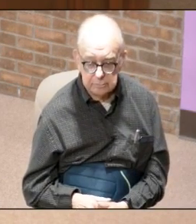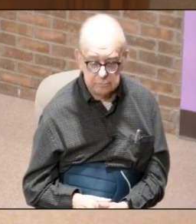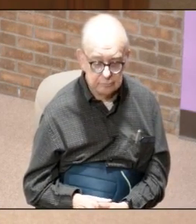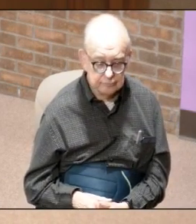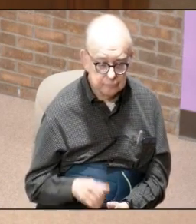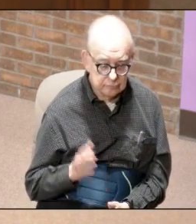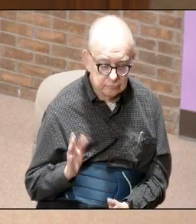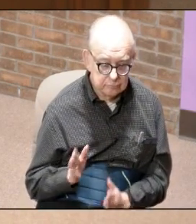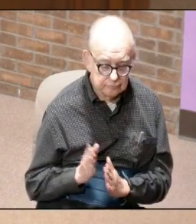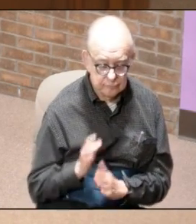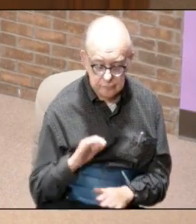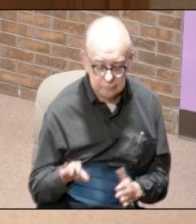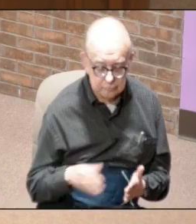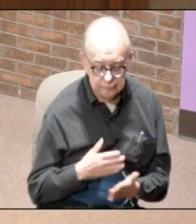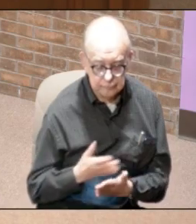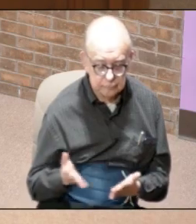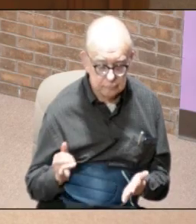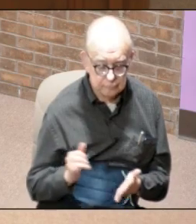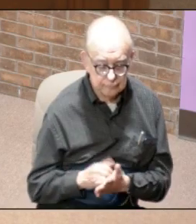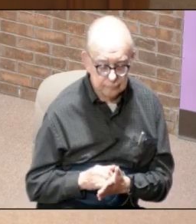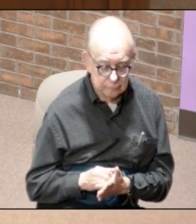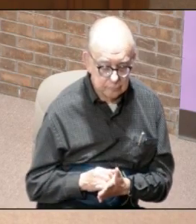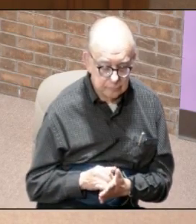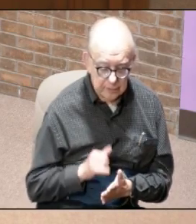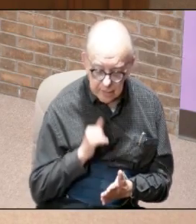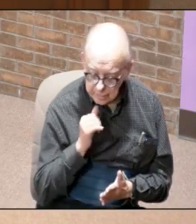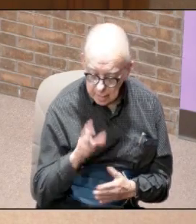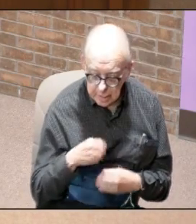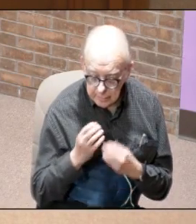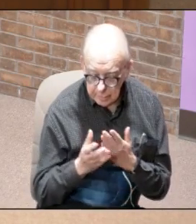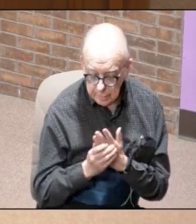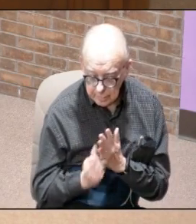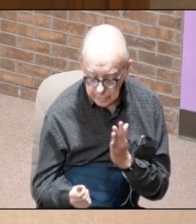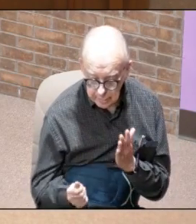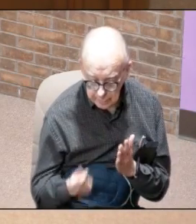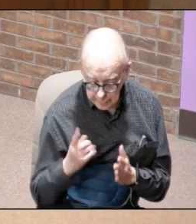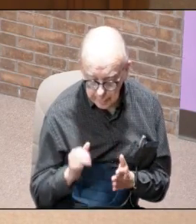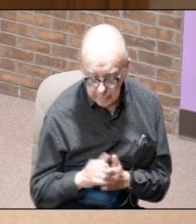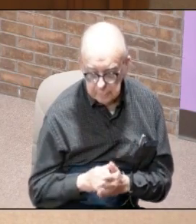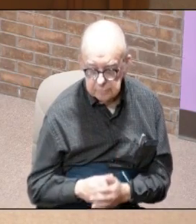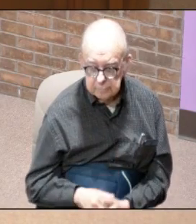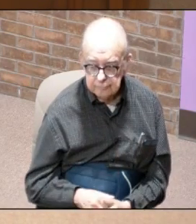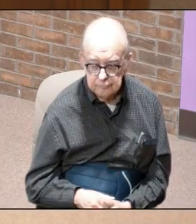he never asked you to do something that he has not qualified you to do first